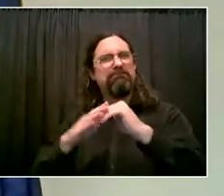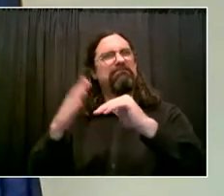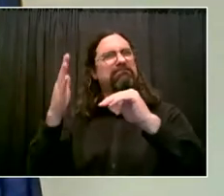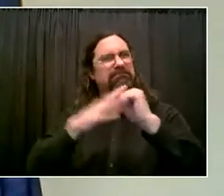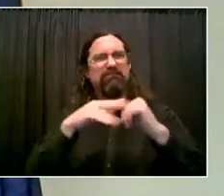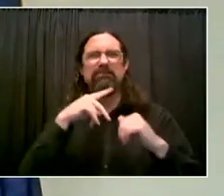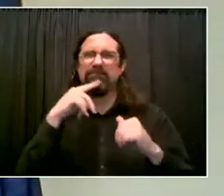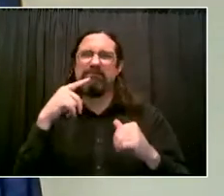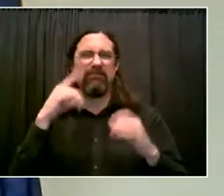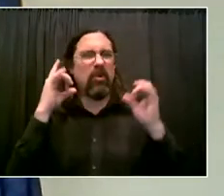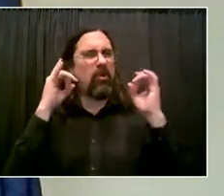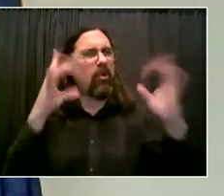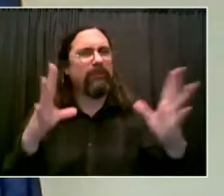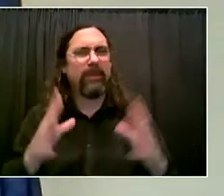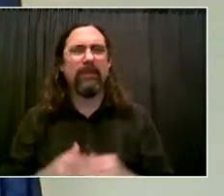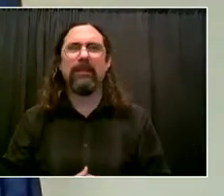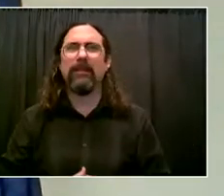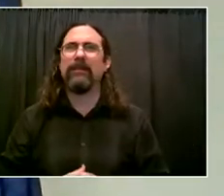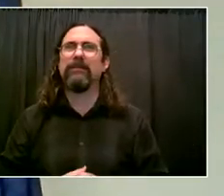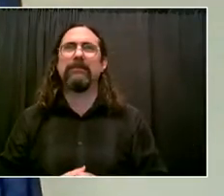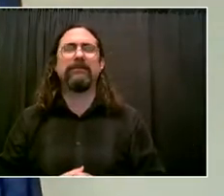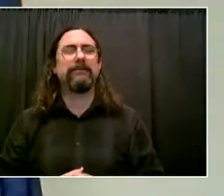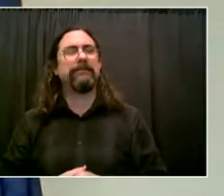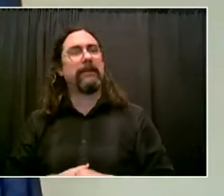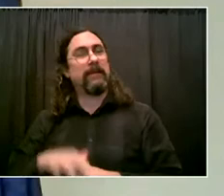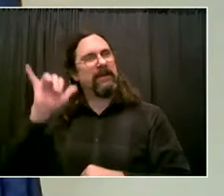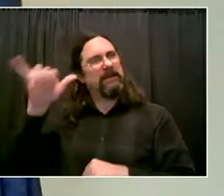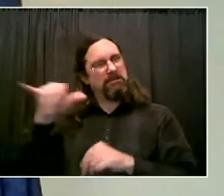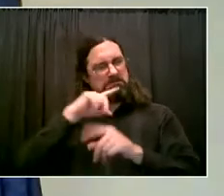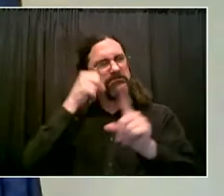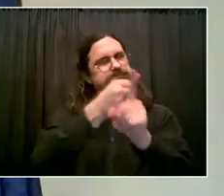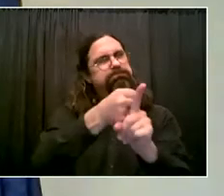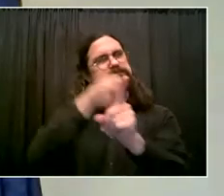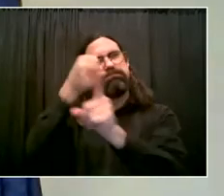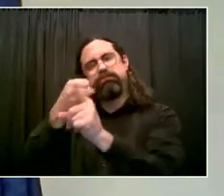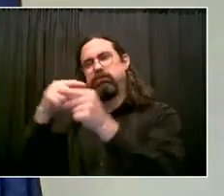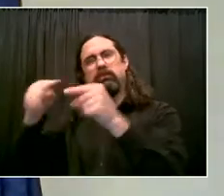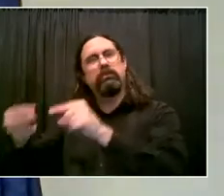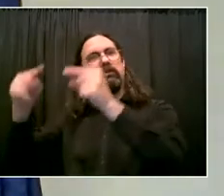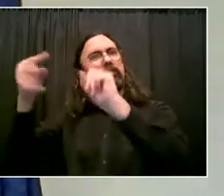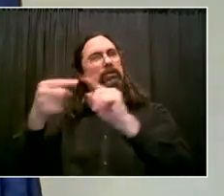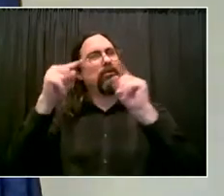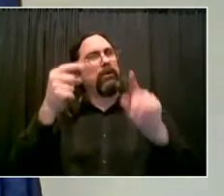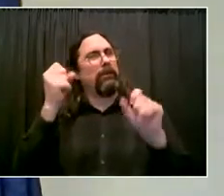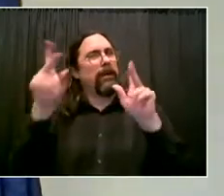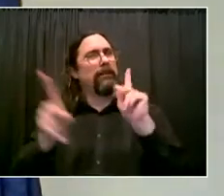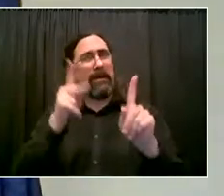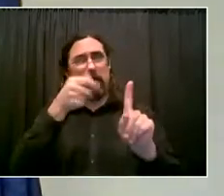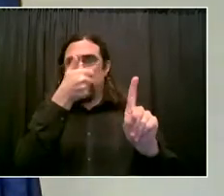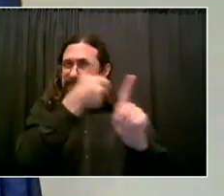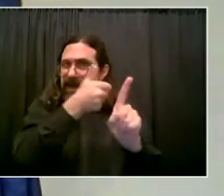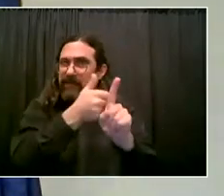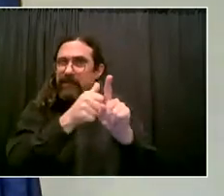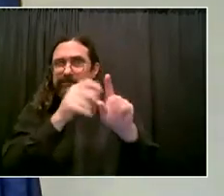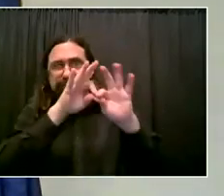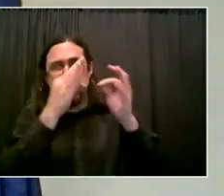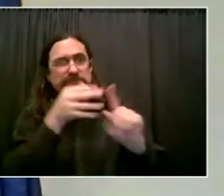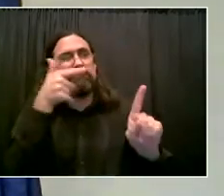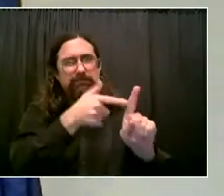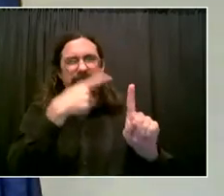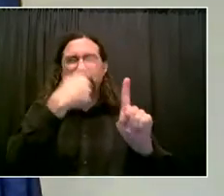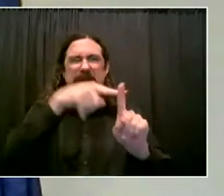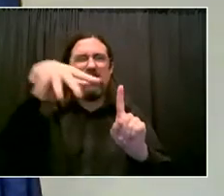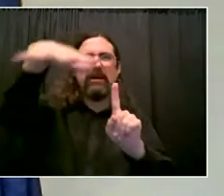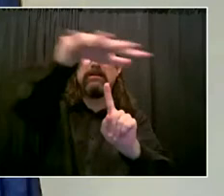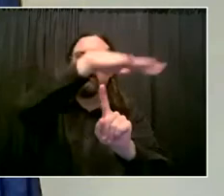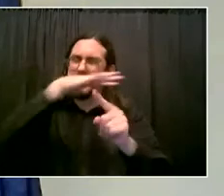again, my heart, you know, my prayers go out to that family. But you know what? This is gun, this is gun violence awareness month.